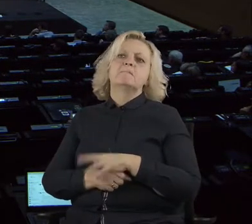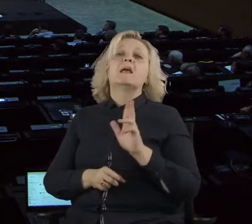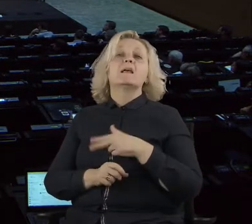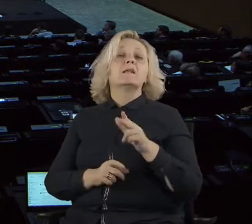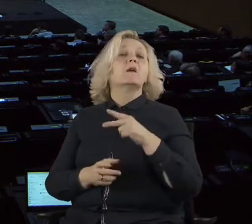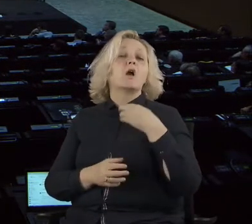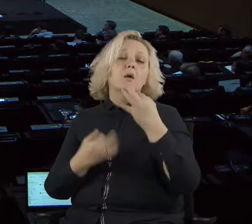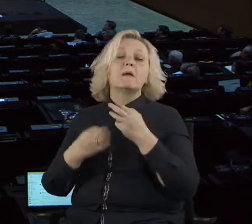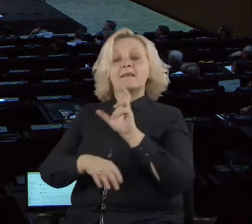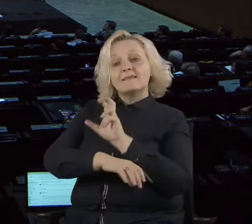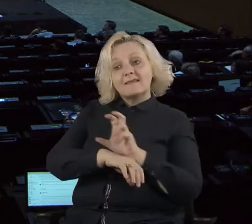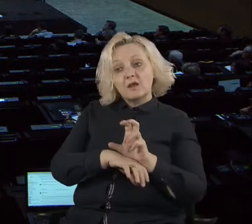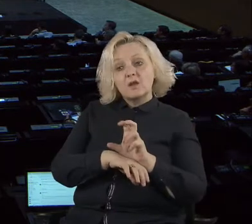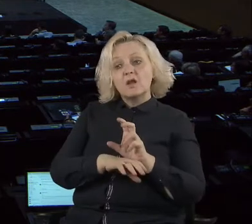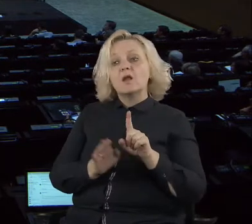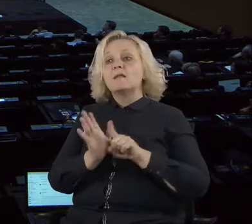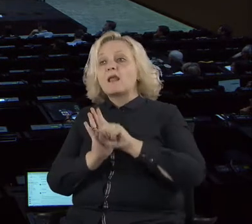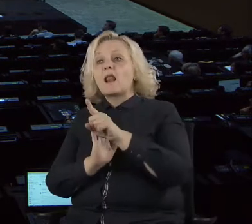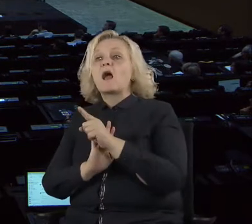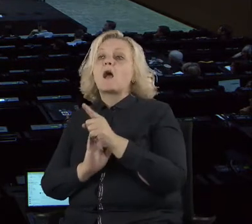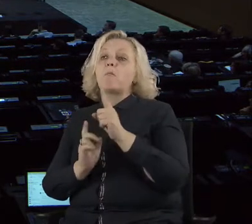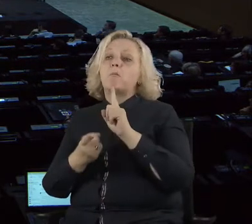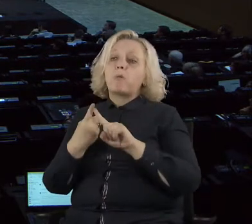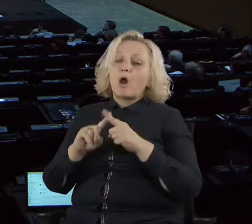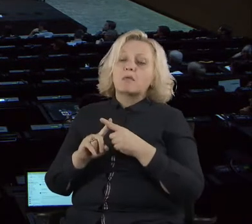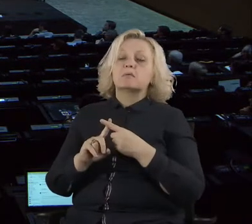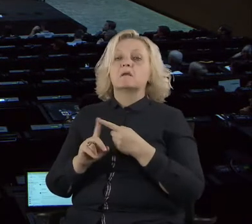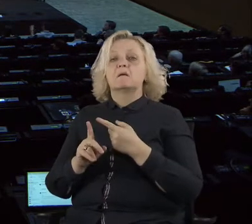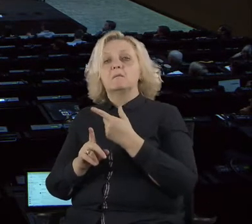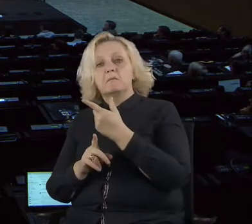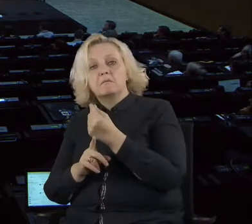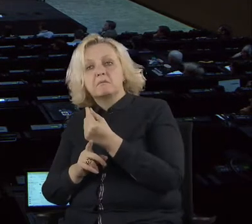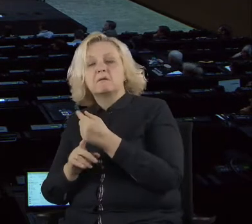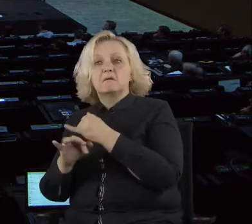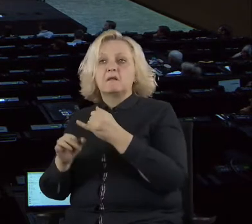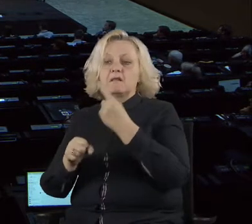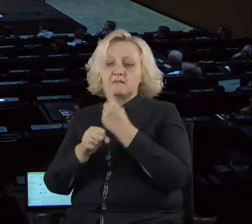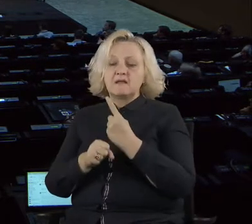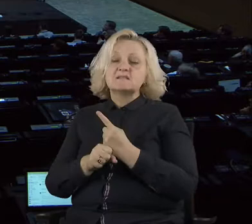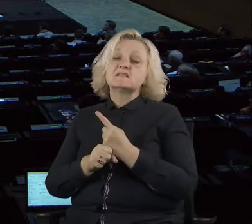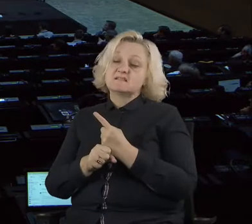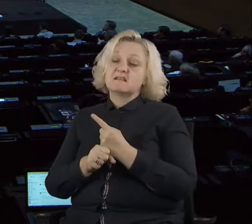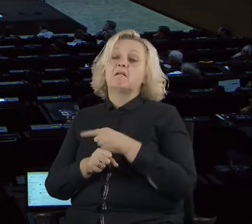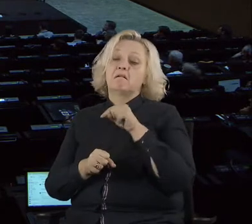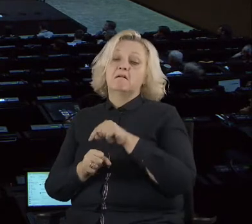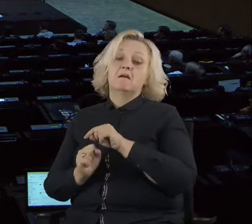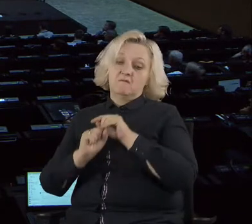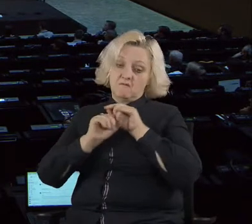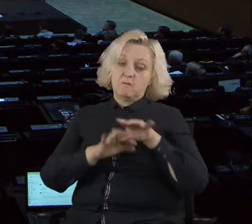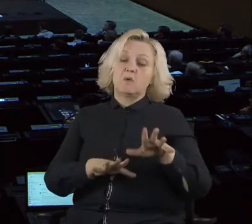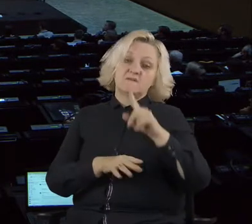participation. So every technical decision have a social and political consequence. So if there is a group